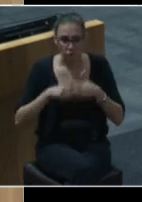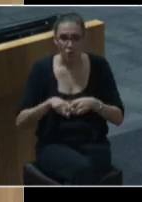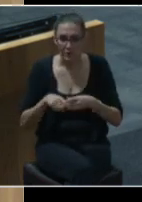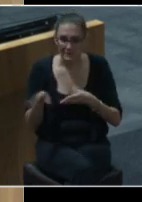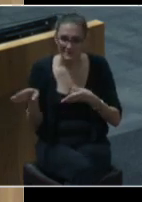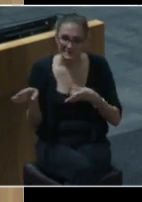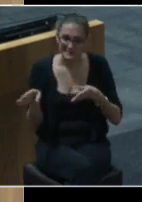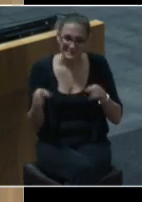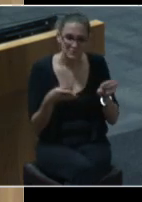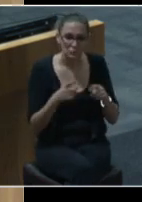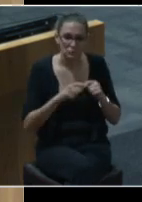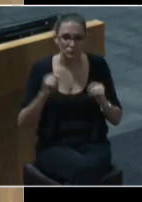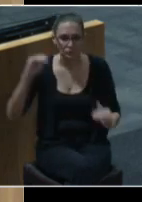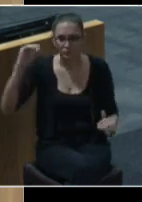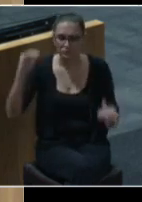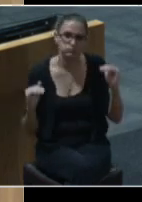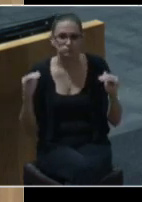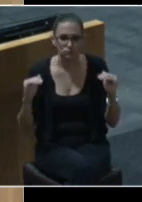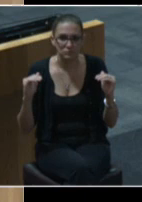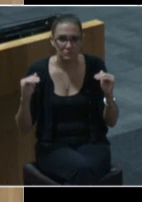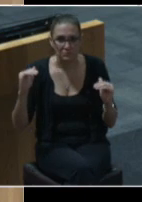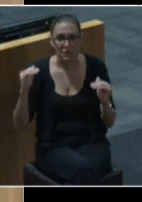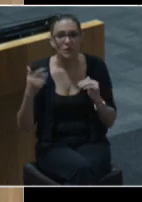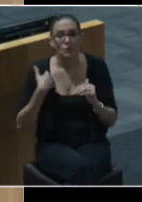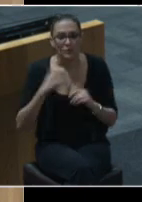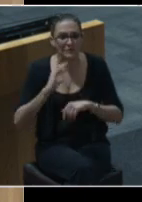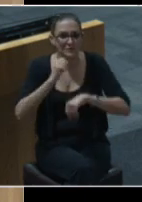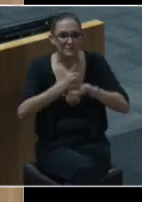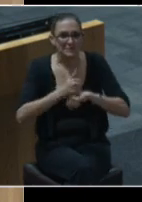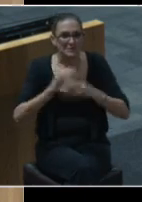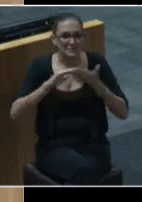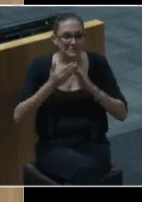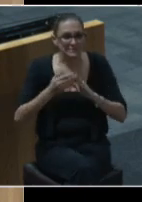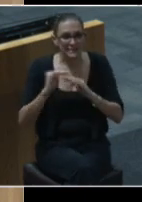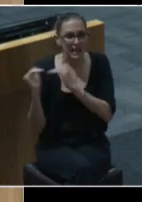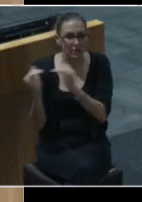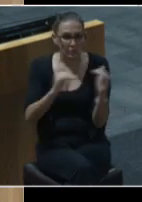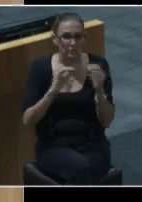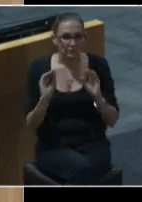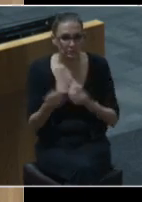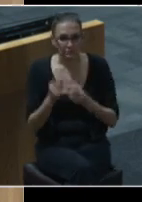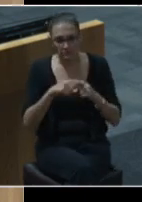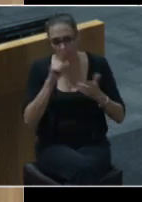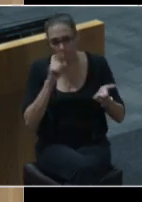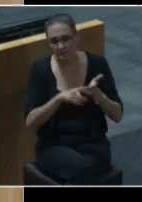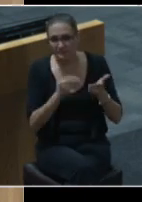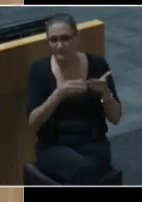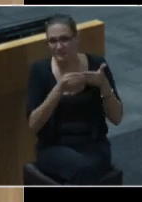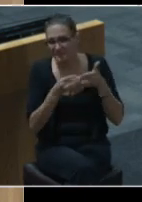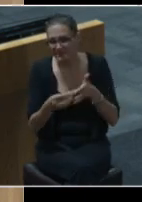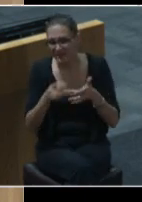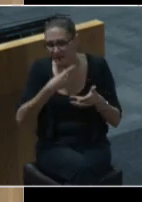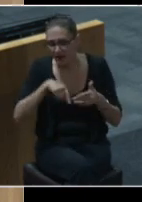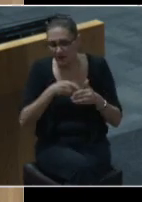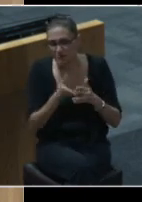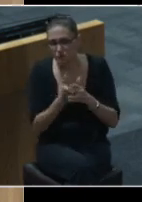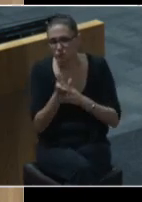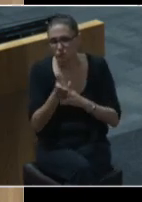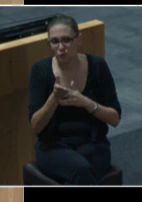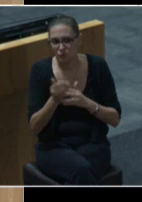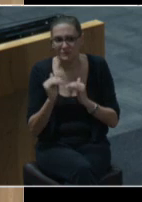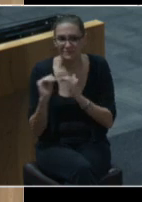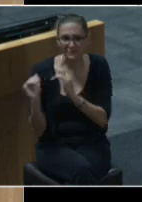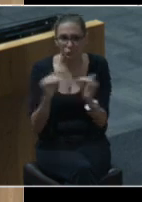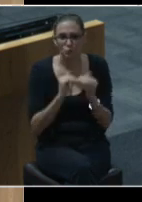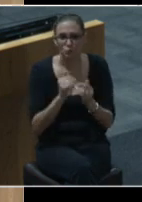ending this injustice. We've established the city's equity office to recognize and guide us through addressing disproportionate treatment of people of